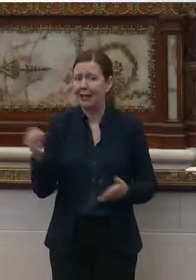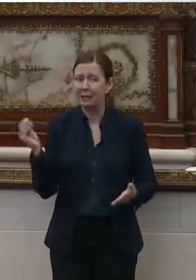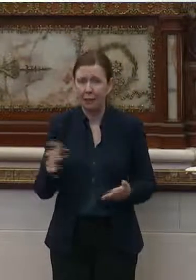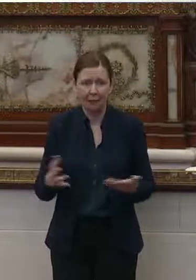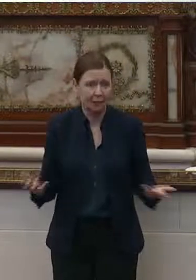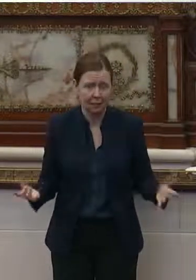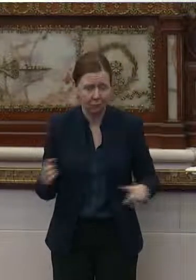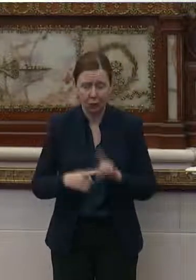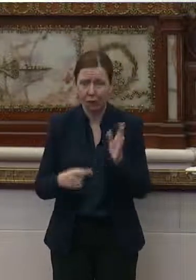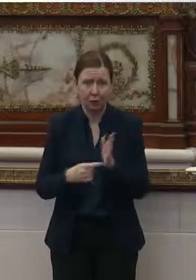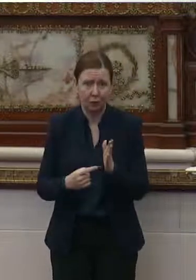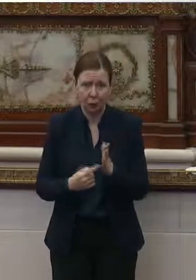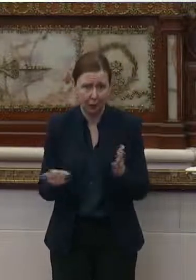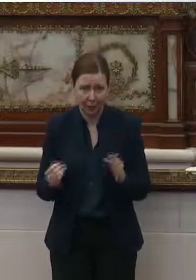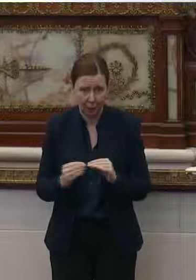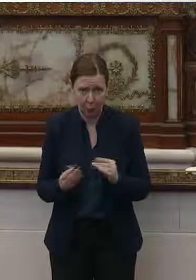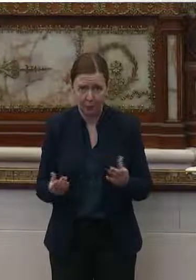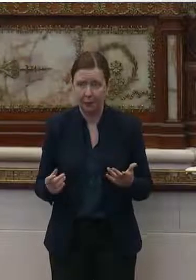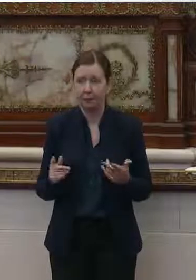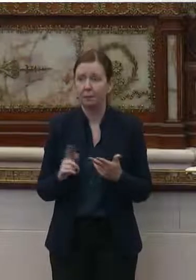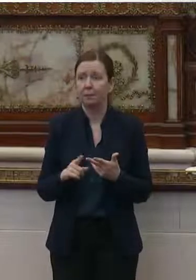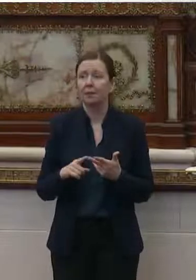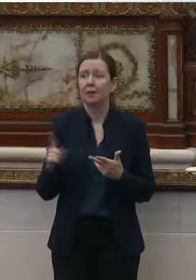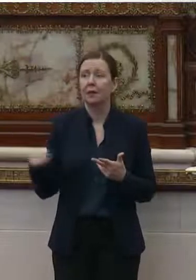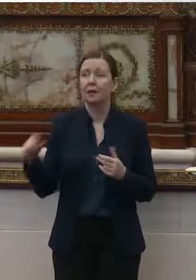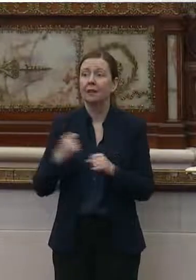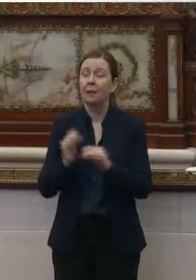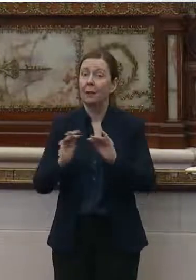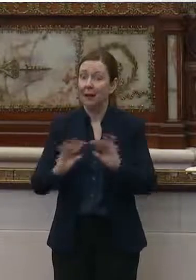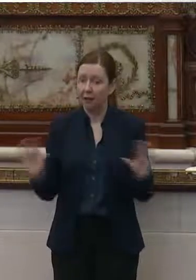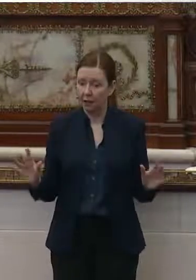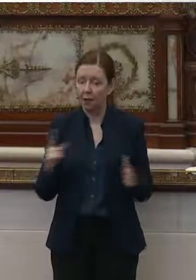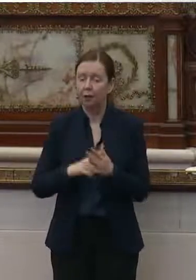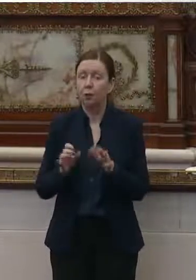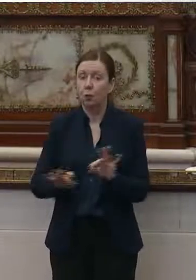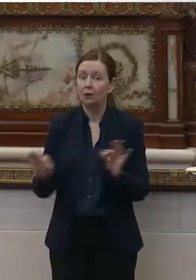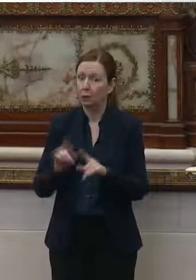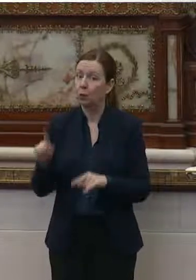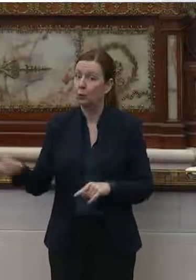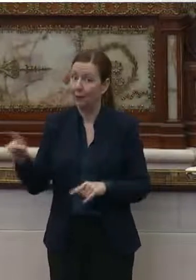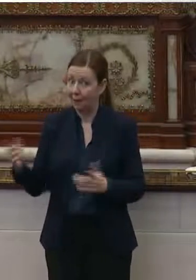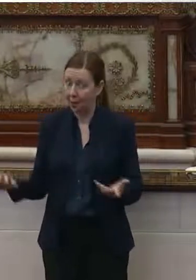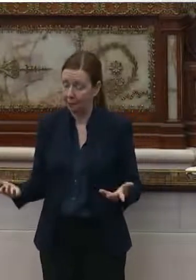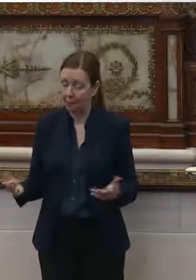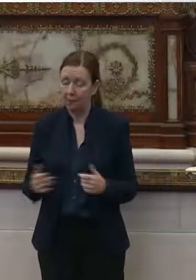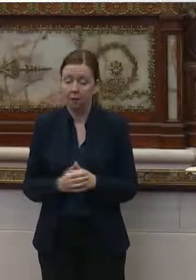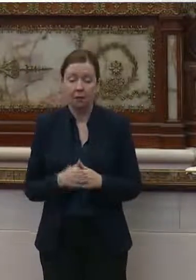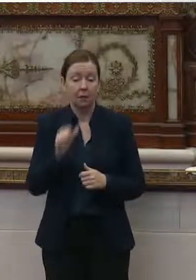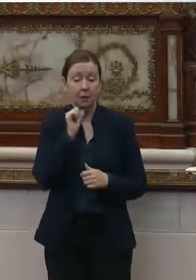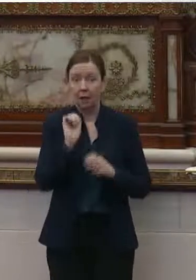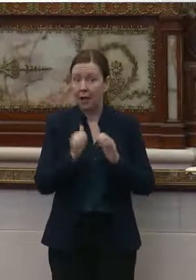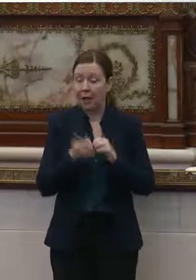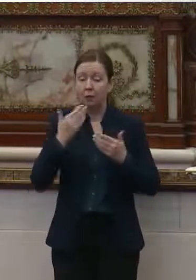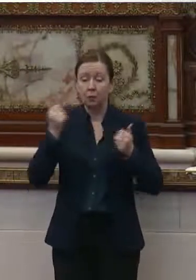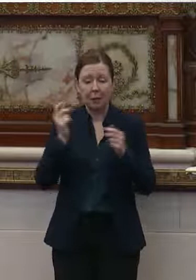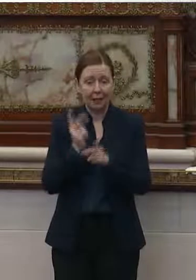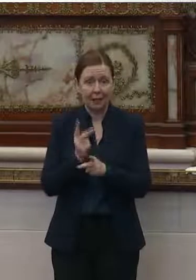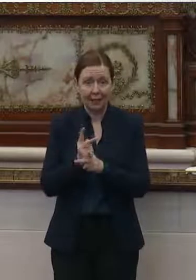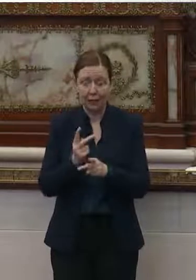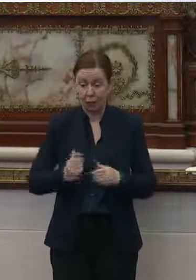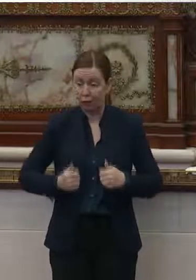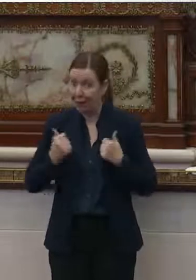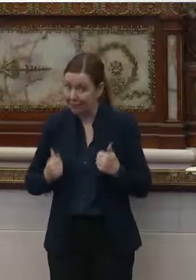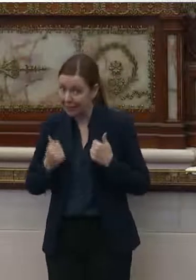almost anyone. They made it clear what was important to them. It was not how to best take care of